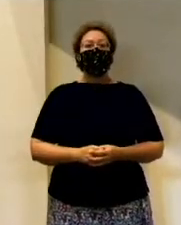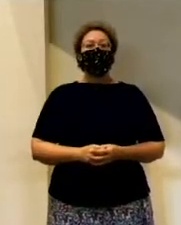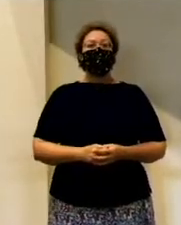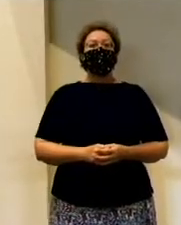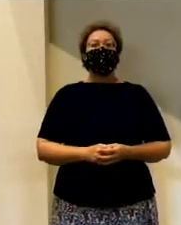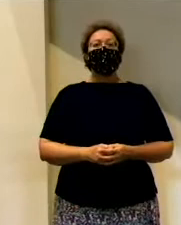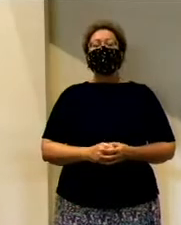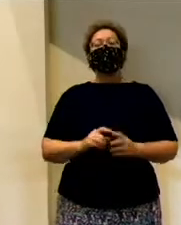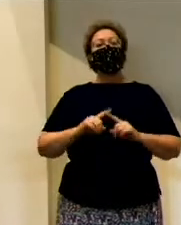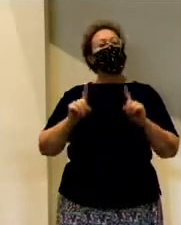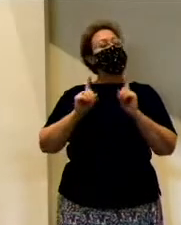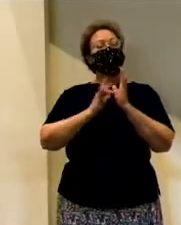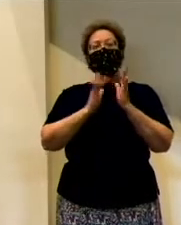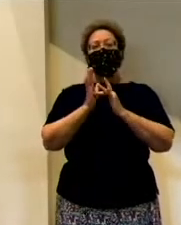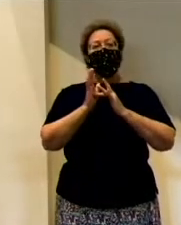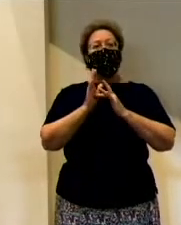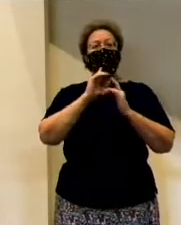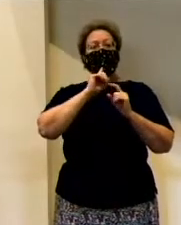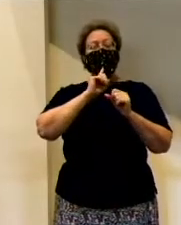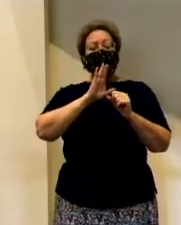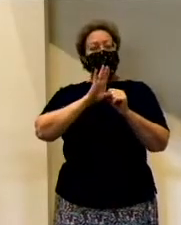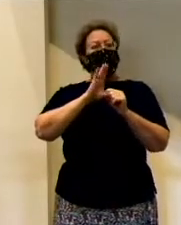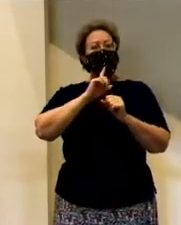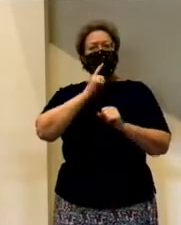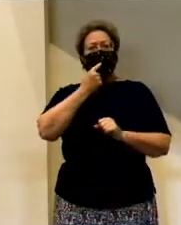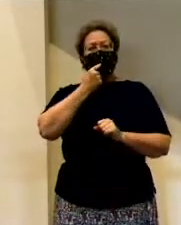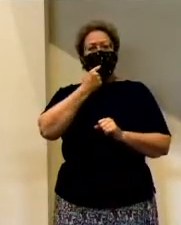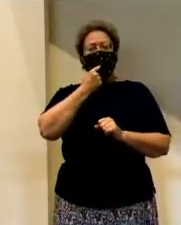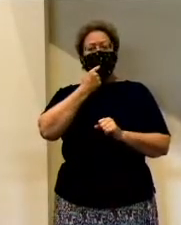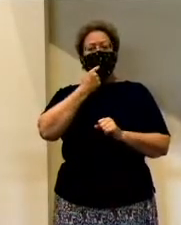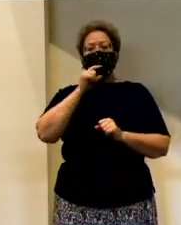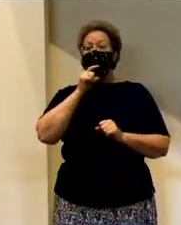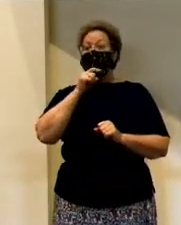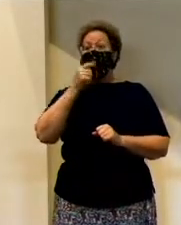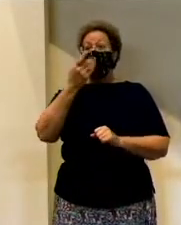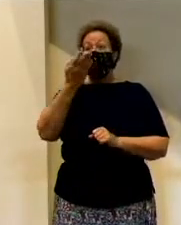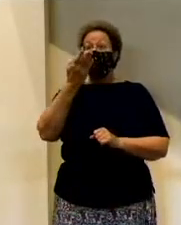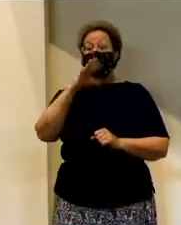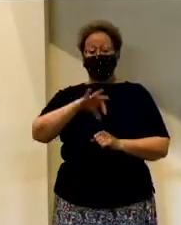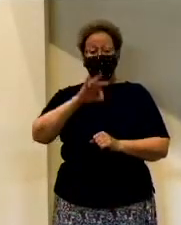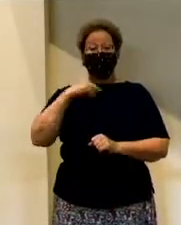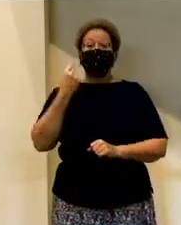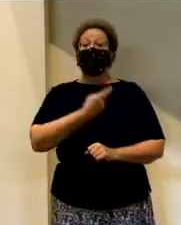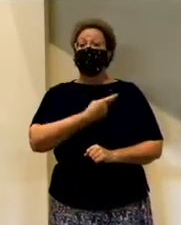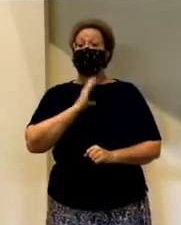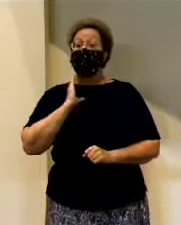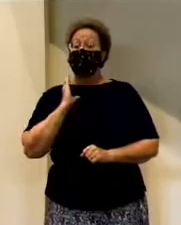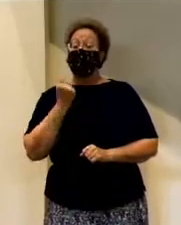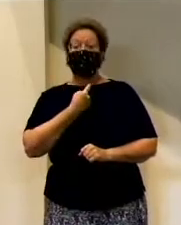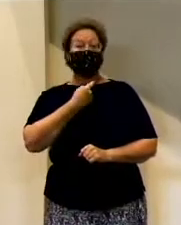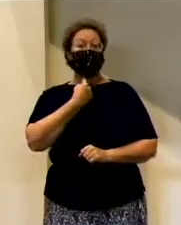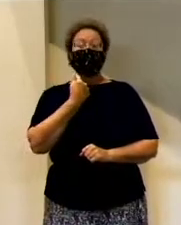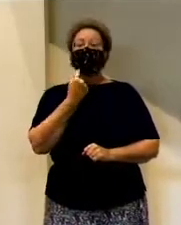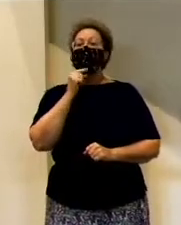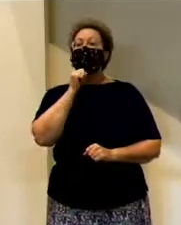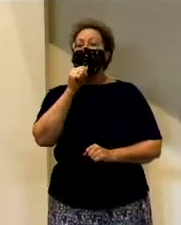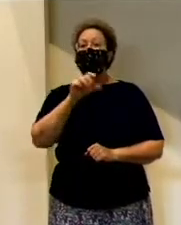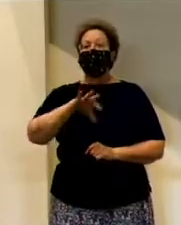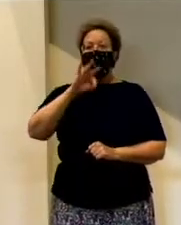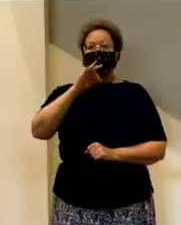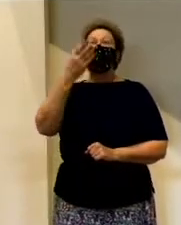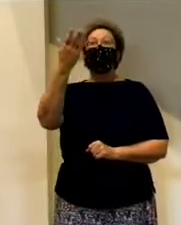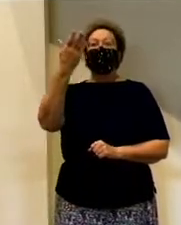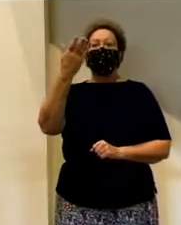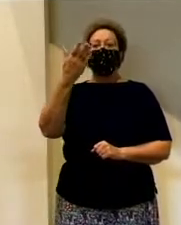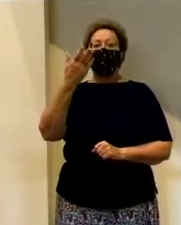Well, Jesus reminds us, You did not choose me. I chose you. Our faith is a gift from our good